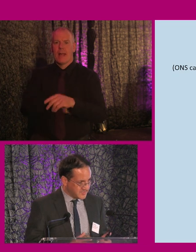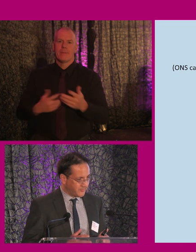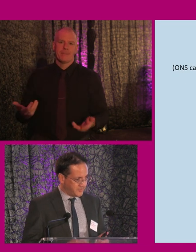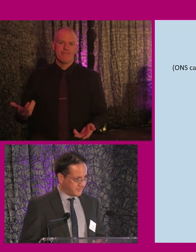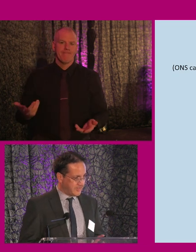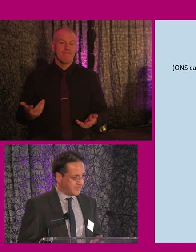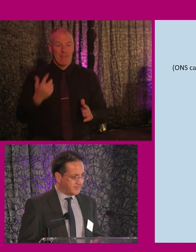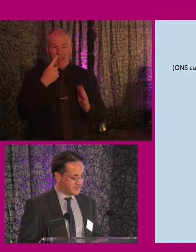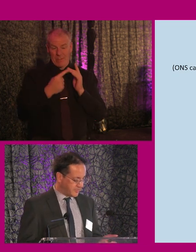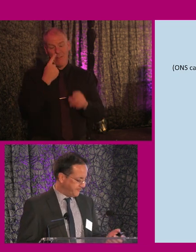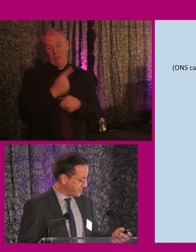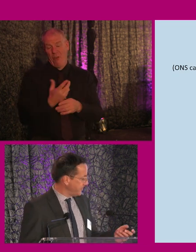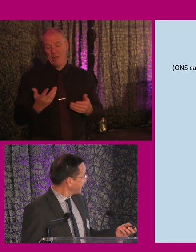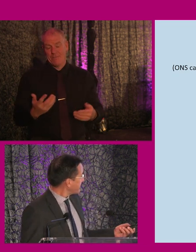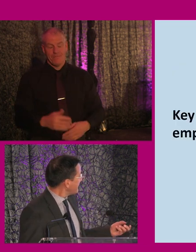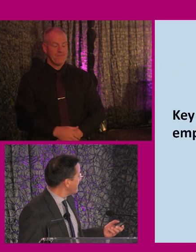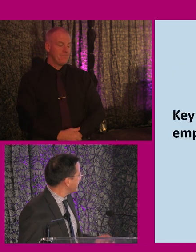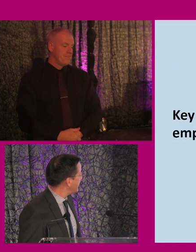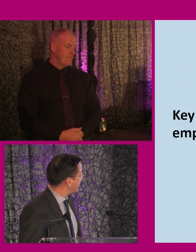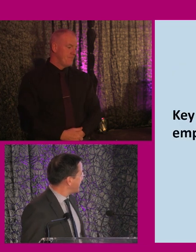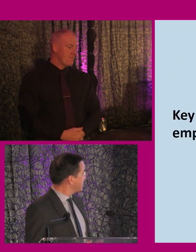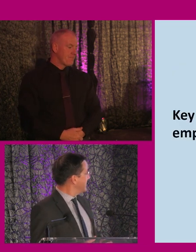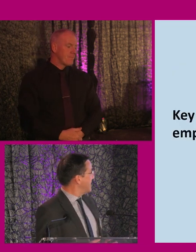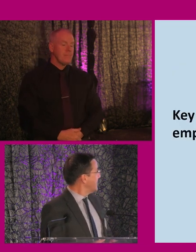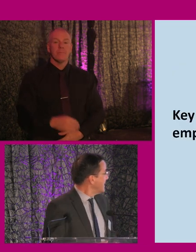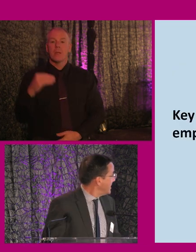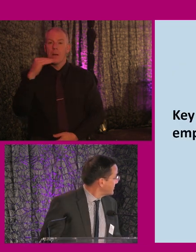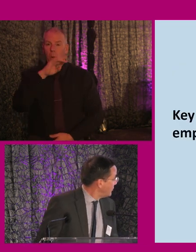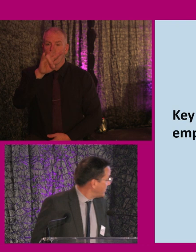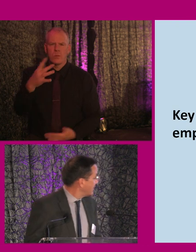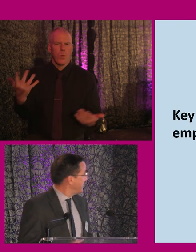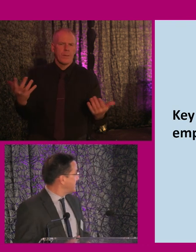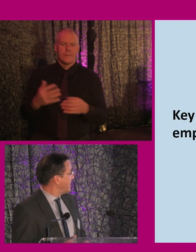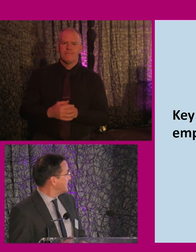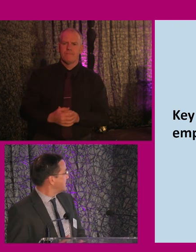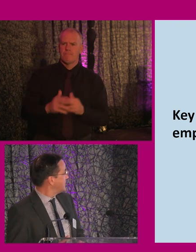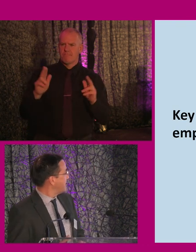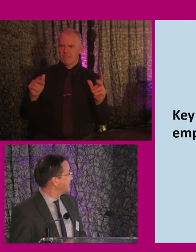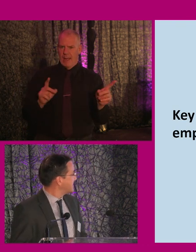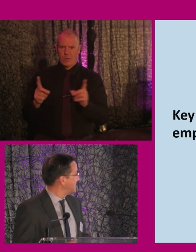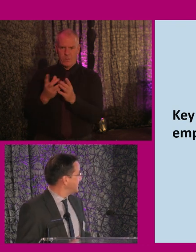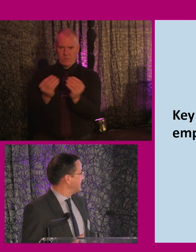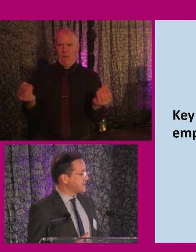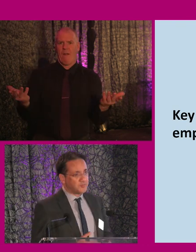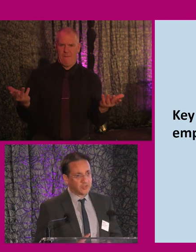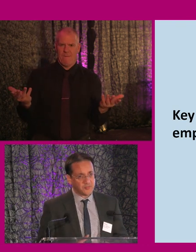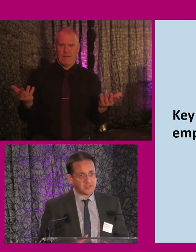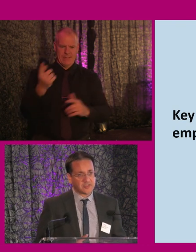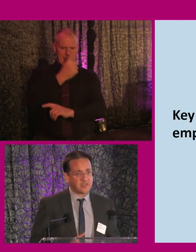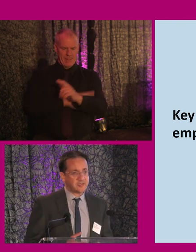So there's evidence around that too. So the key question then is what can be done to address disability